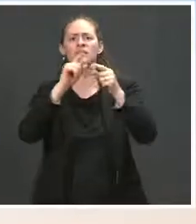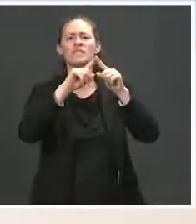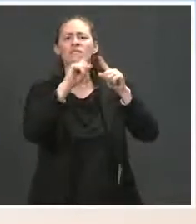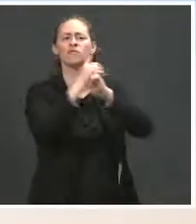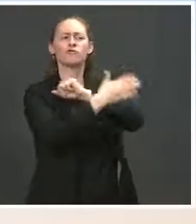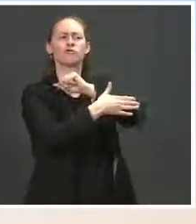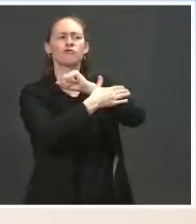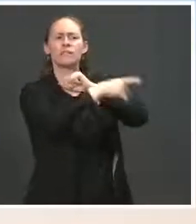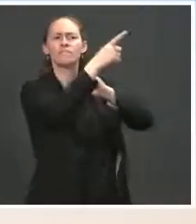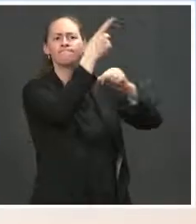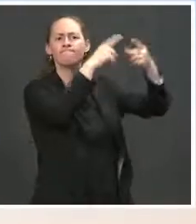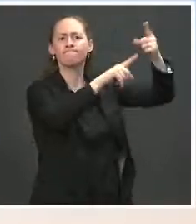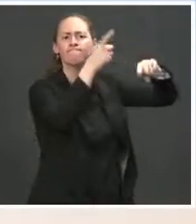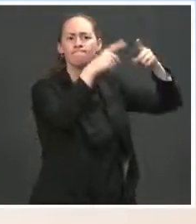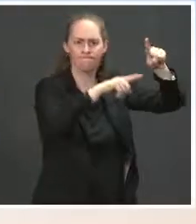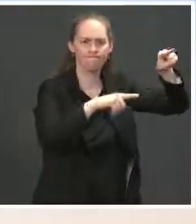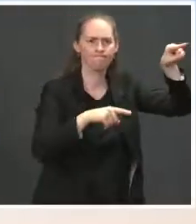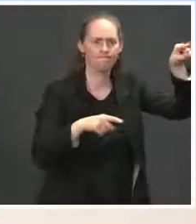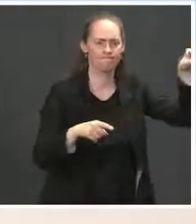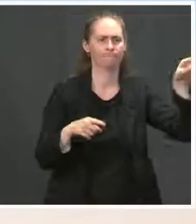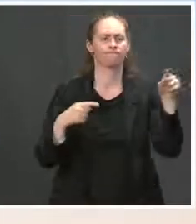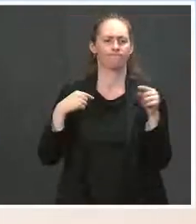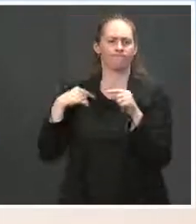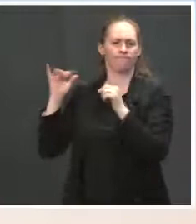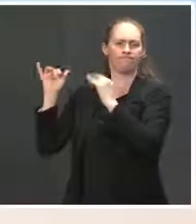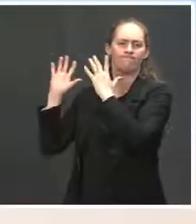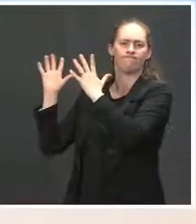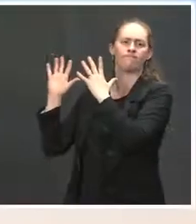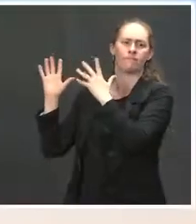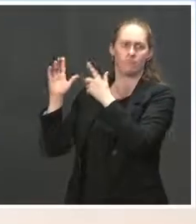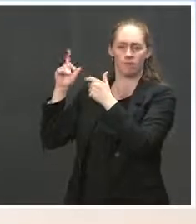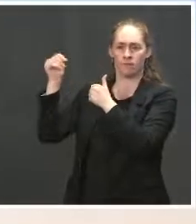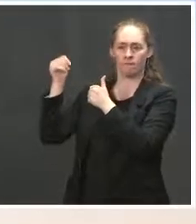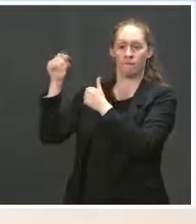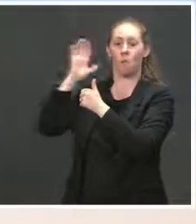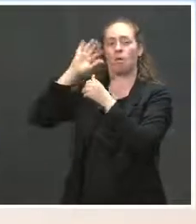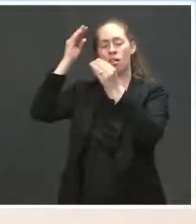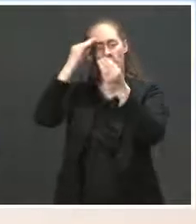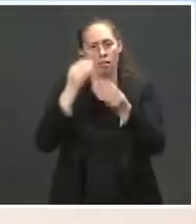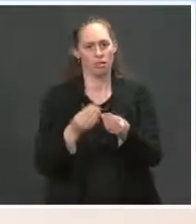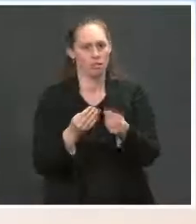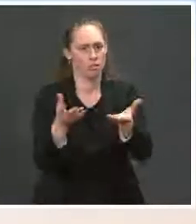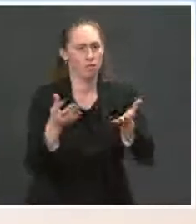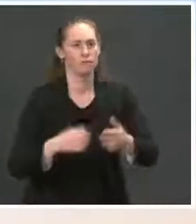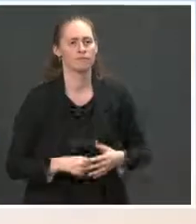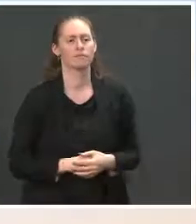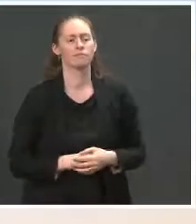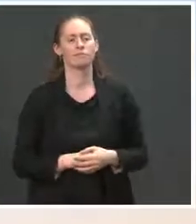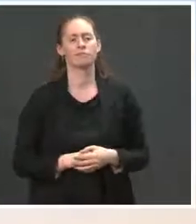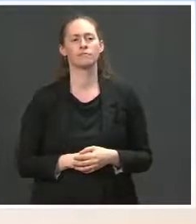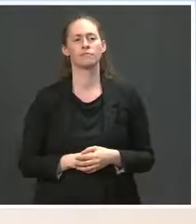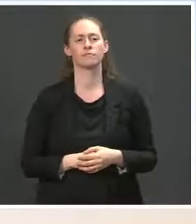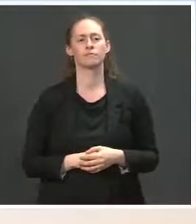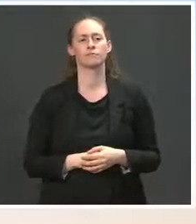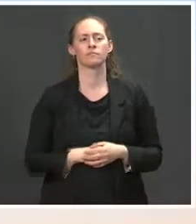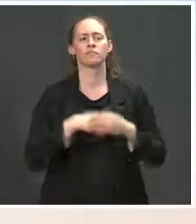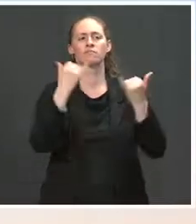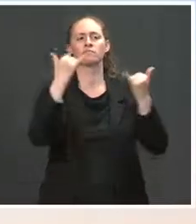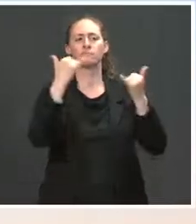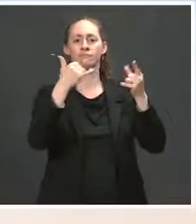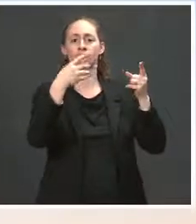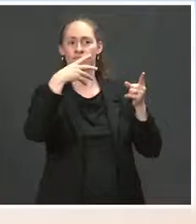concerns expressed by allies and partners around the world. The Can I ask one more about immigration? Ms. Sure. You know, as we approach 100 days,